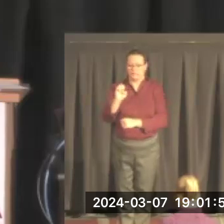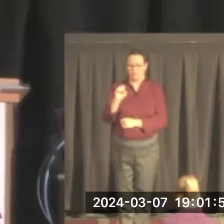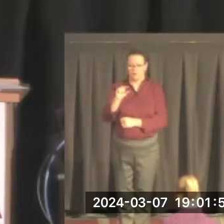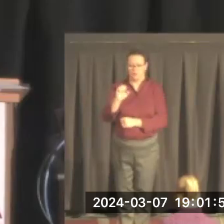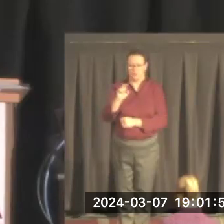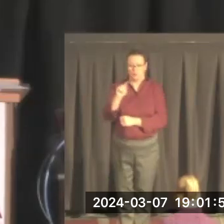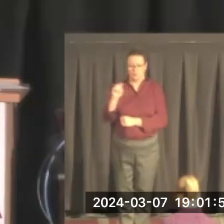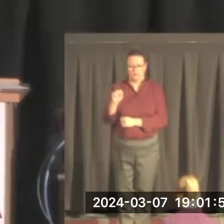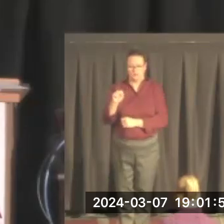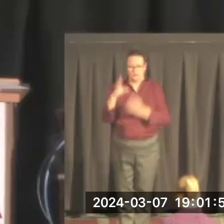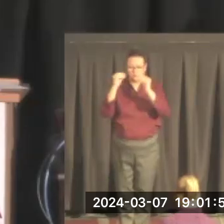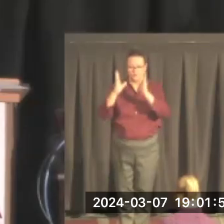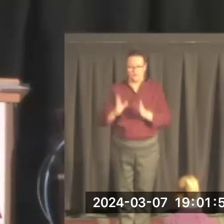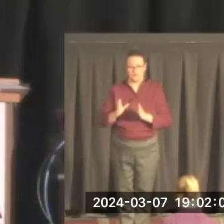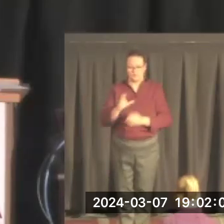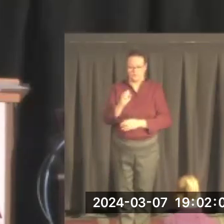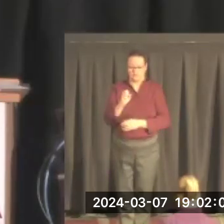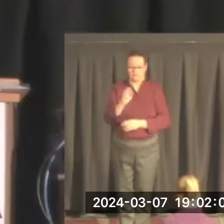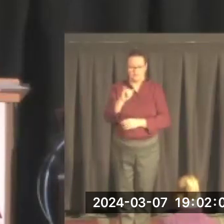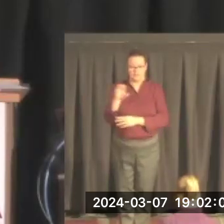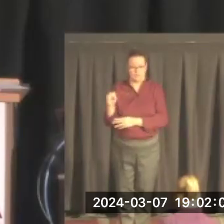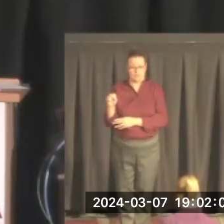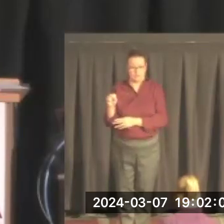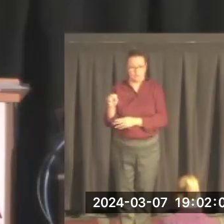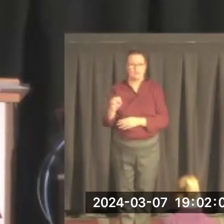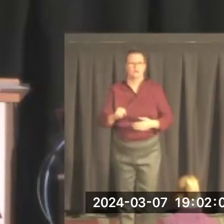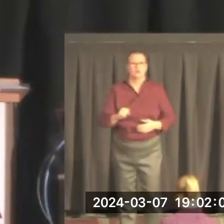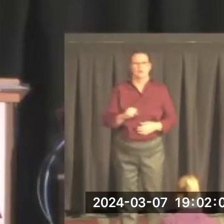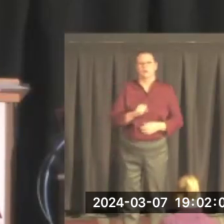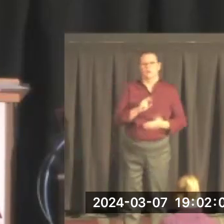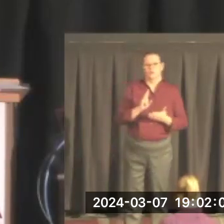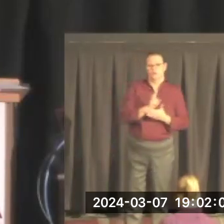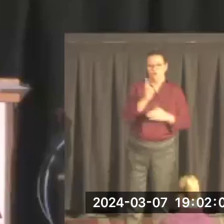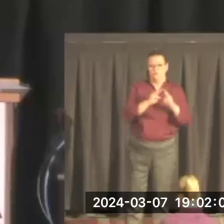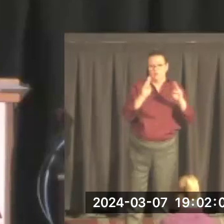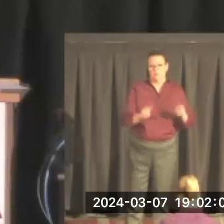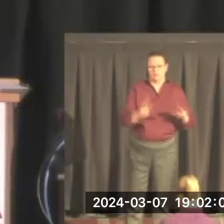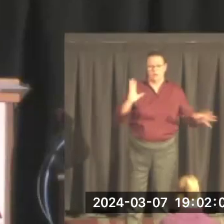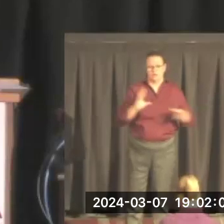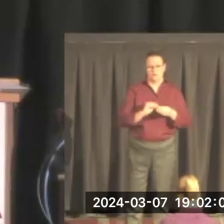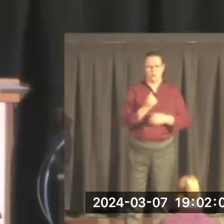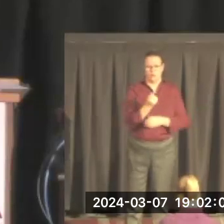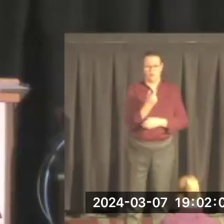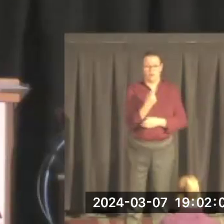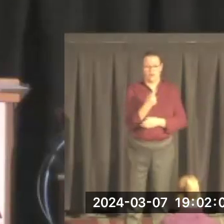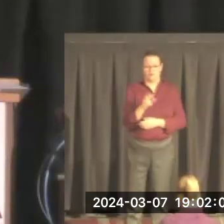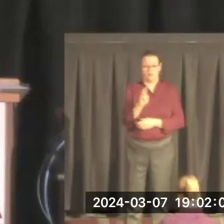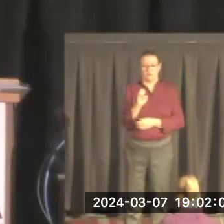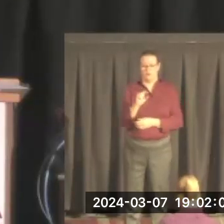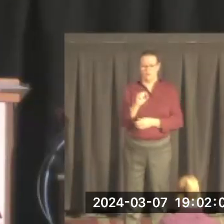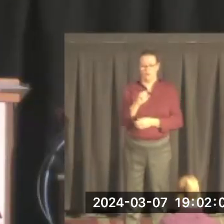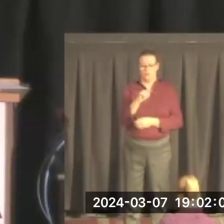Missoula, the University of Montana has what, 11 Regents Professors? Yeah, really